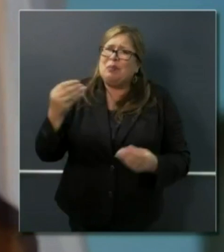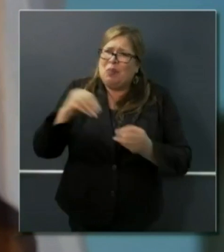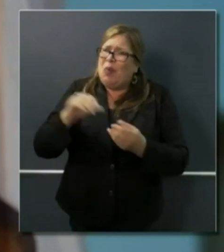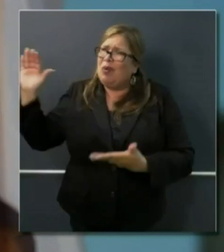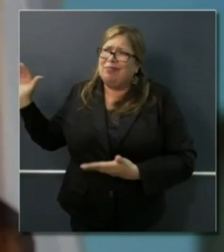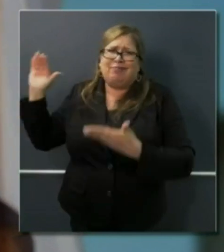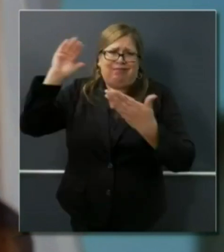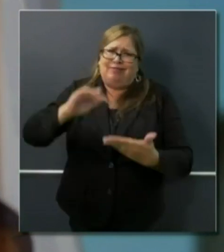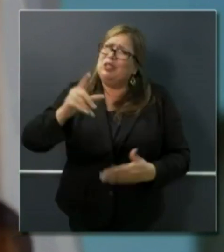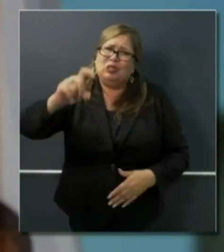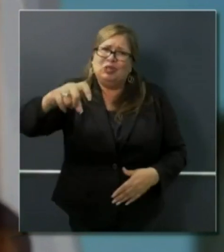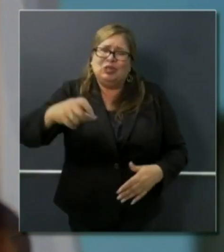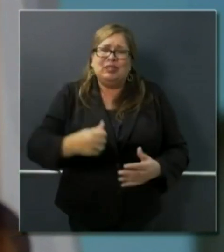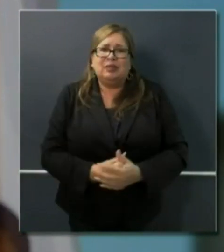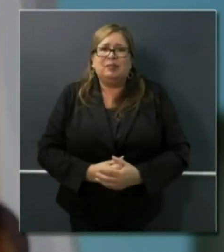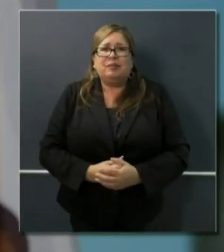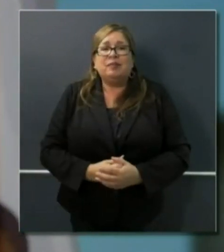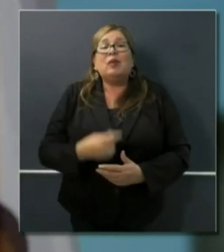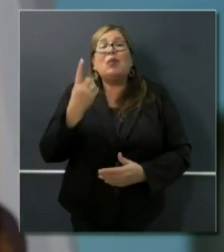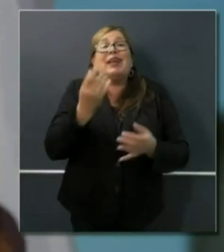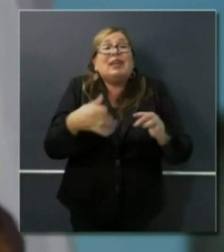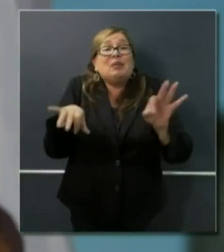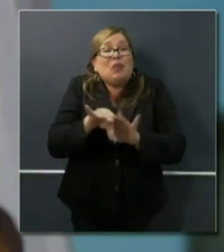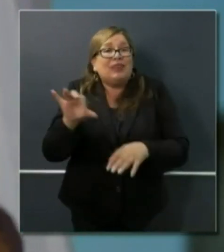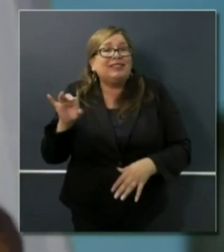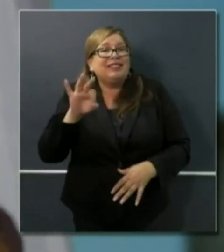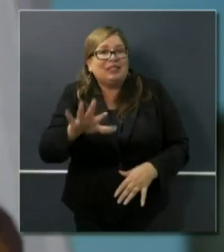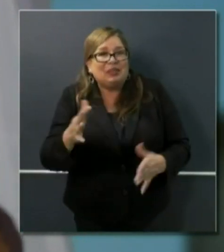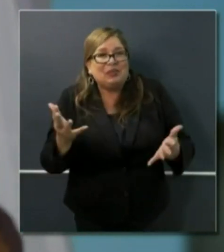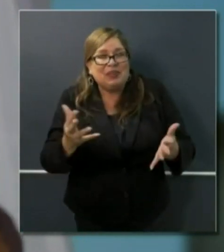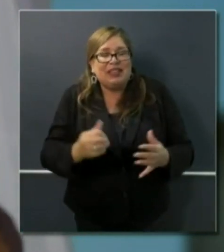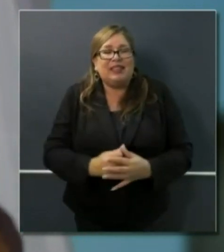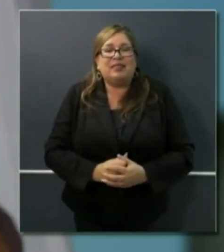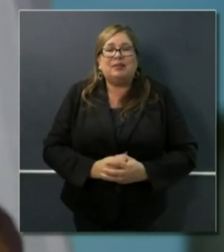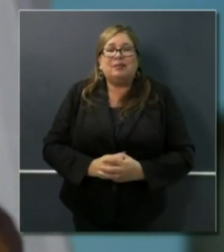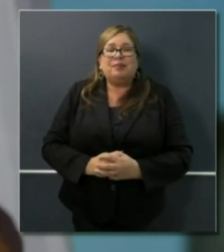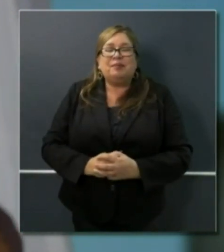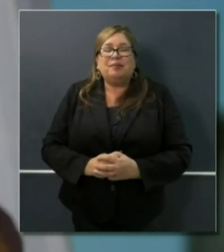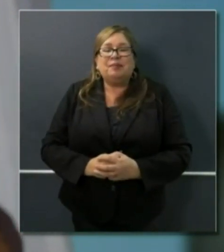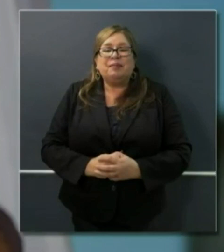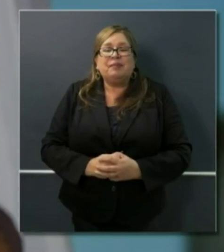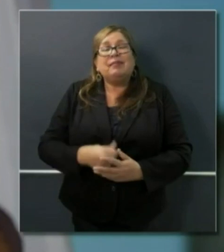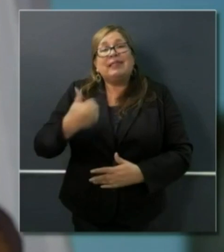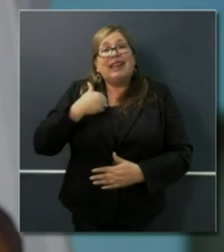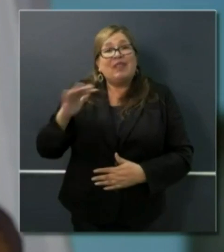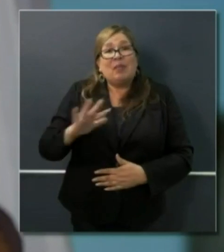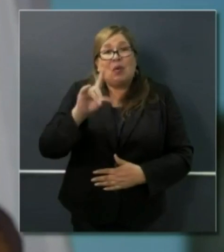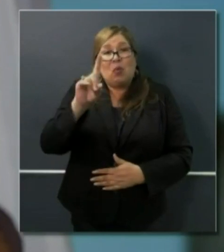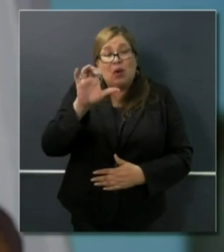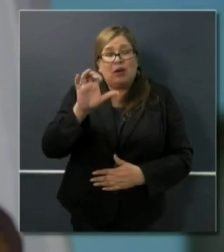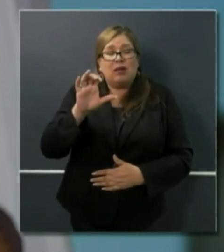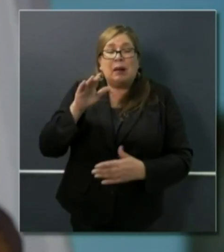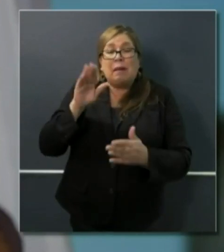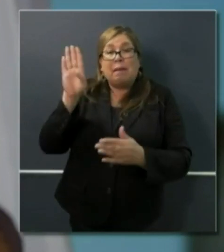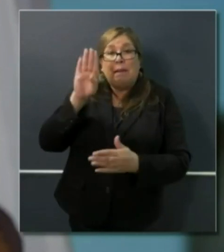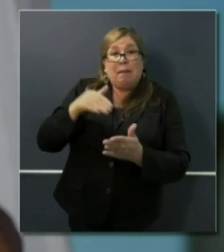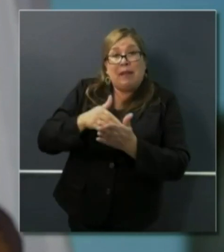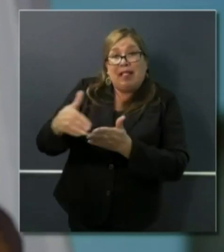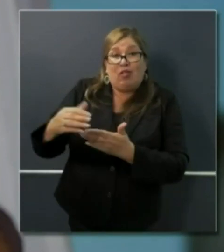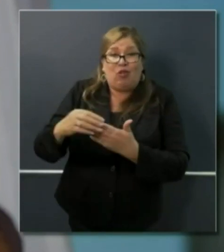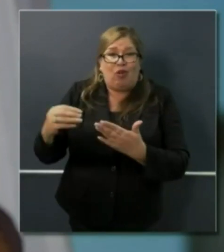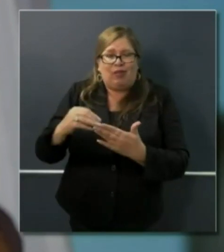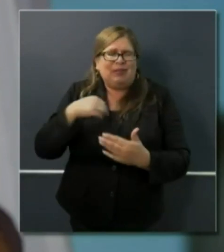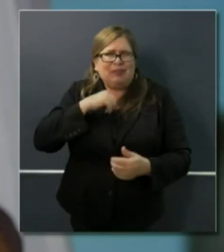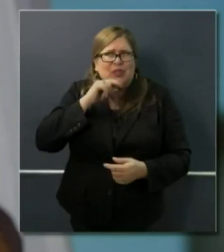caveat, and it's an important caveat. There is still, well, roughly $100 billion. I don't want to be held to